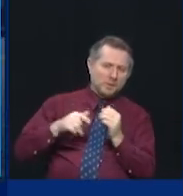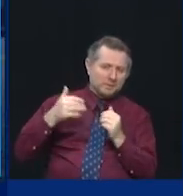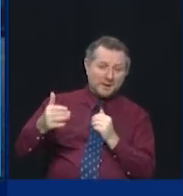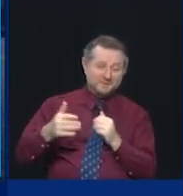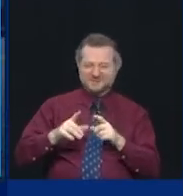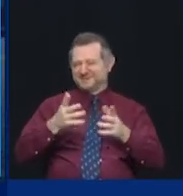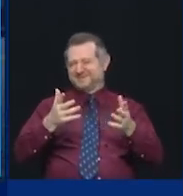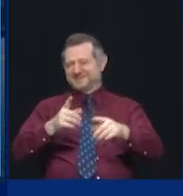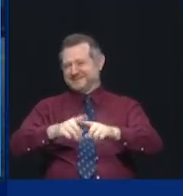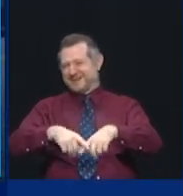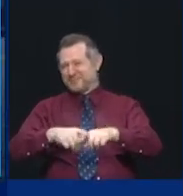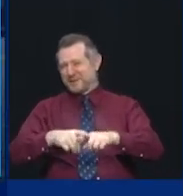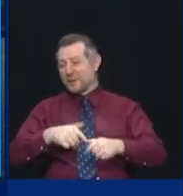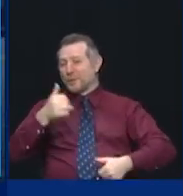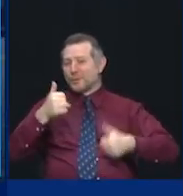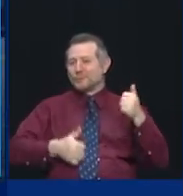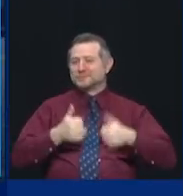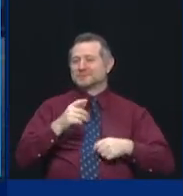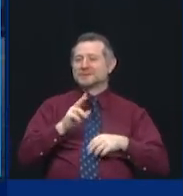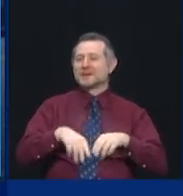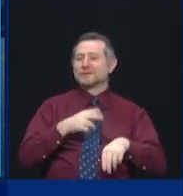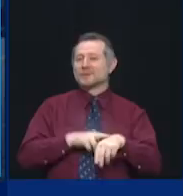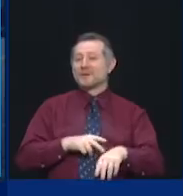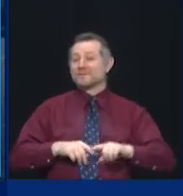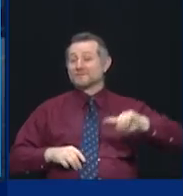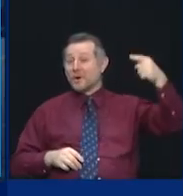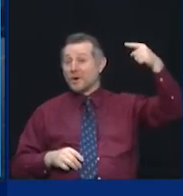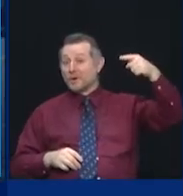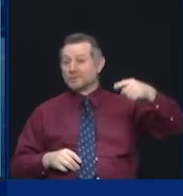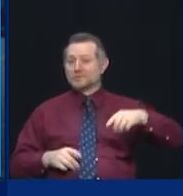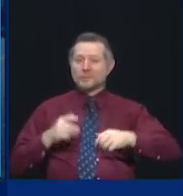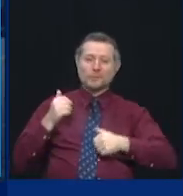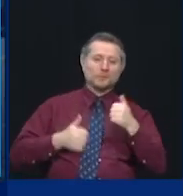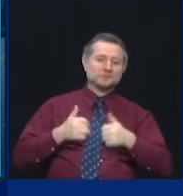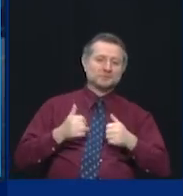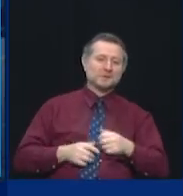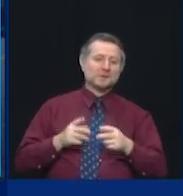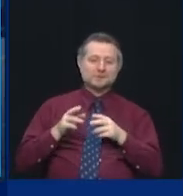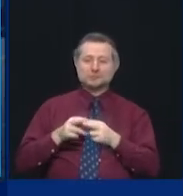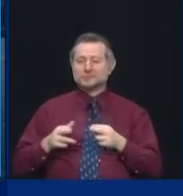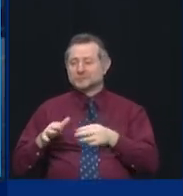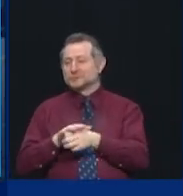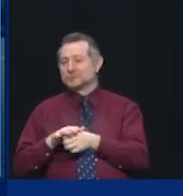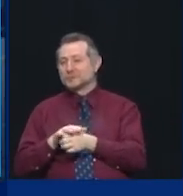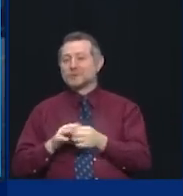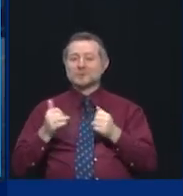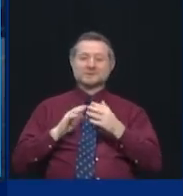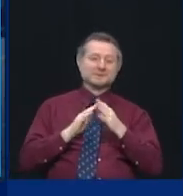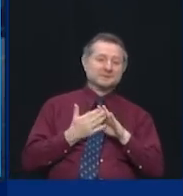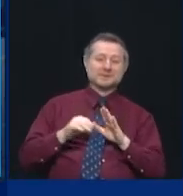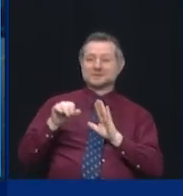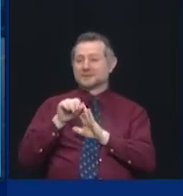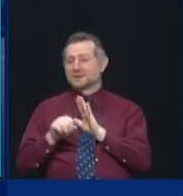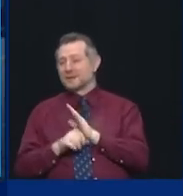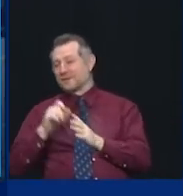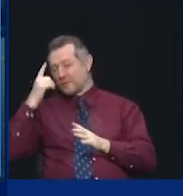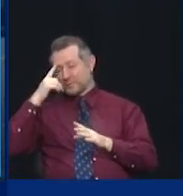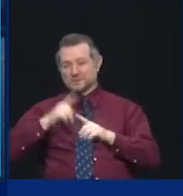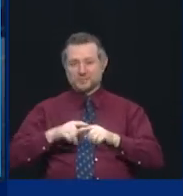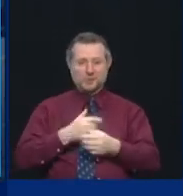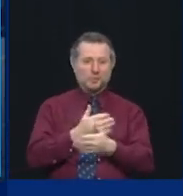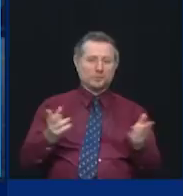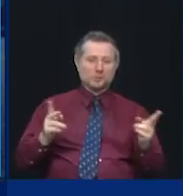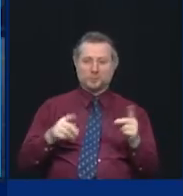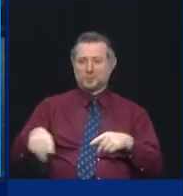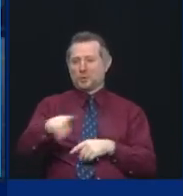what region rises, what country rises, what city rises? It depends on what that city and that state and